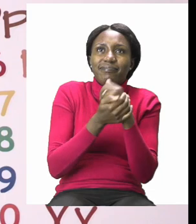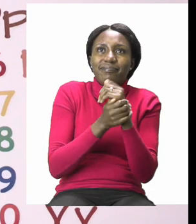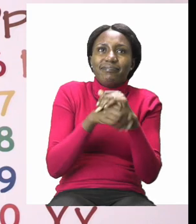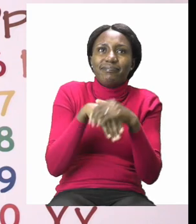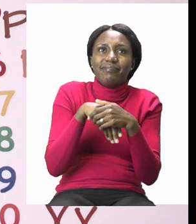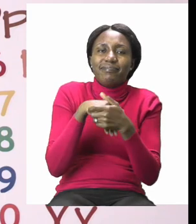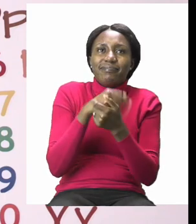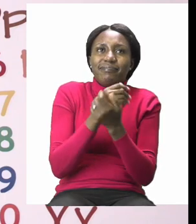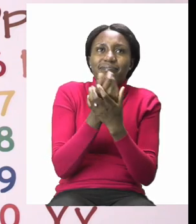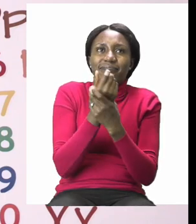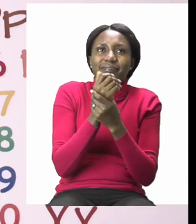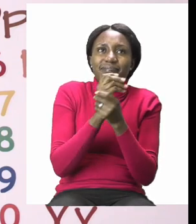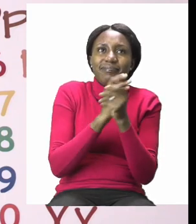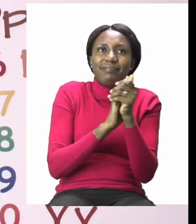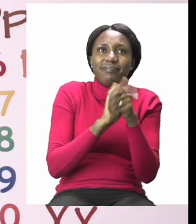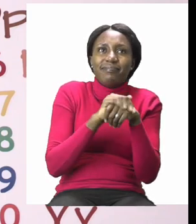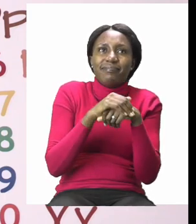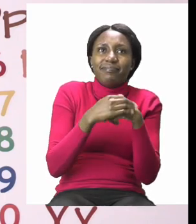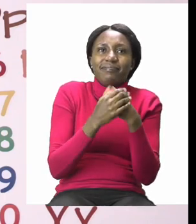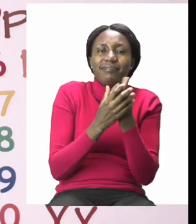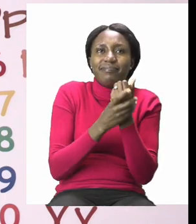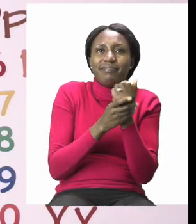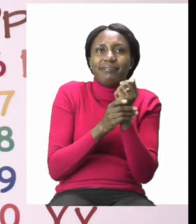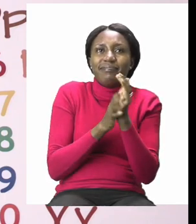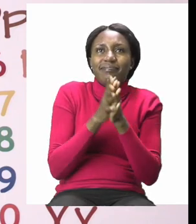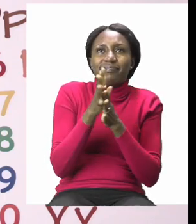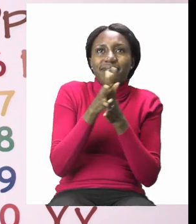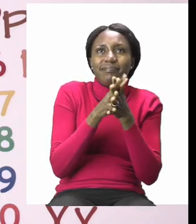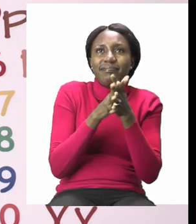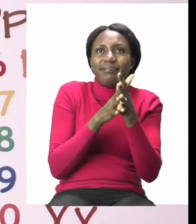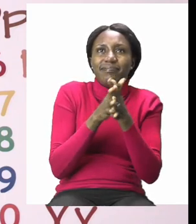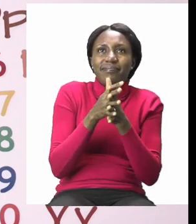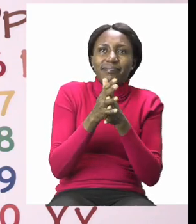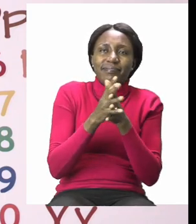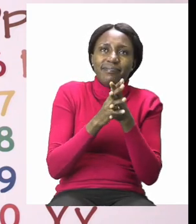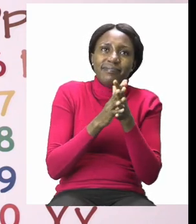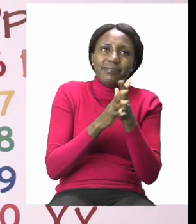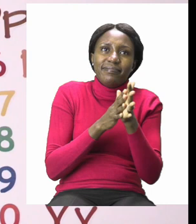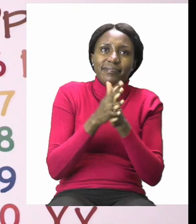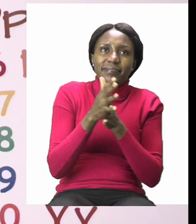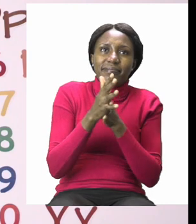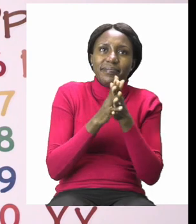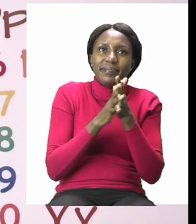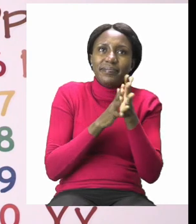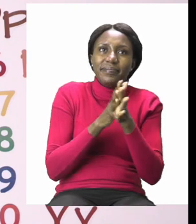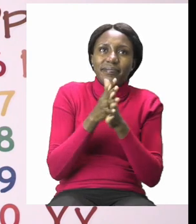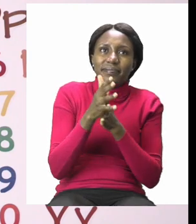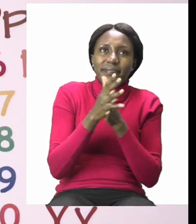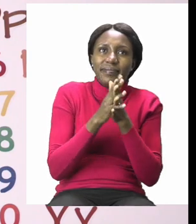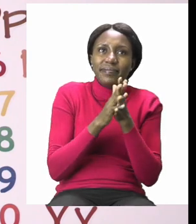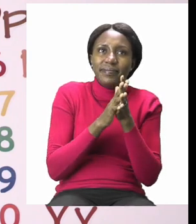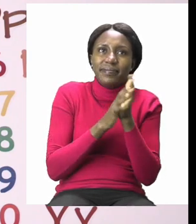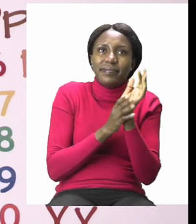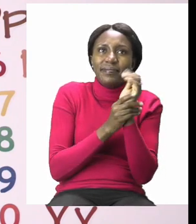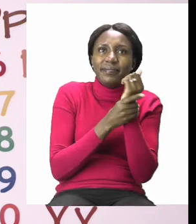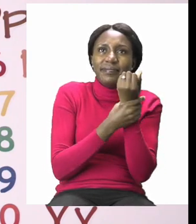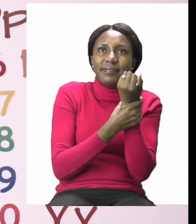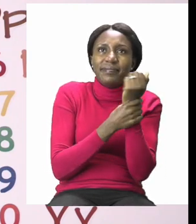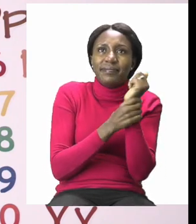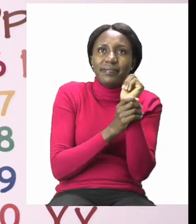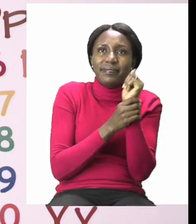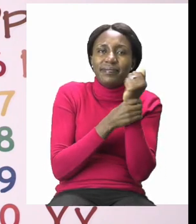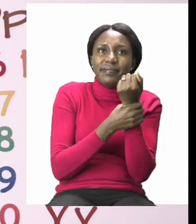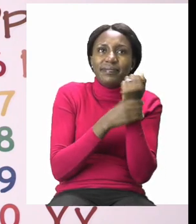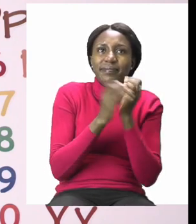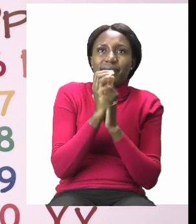good in between our fingers on our wrists